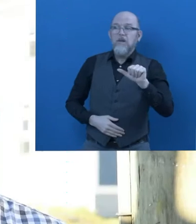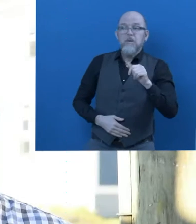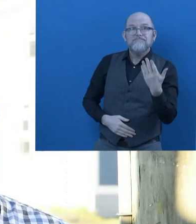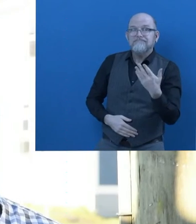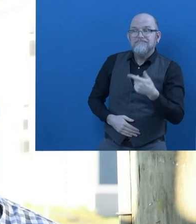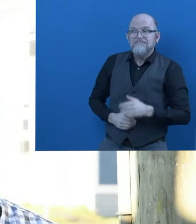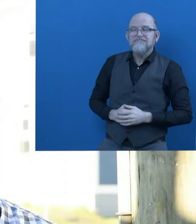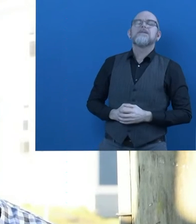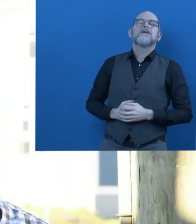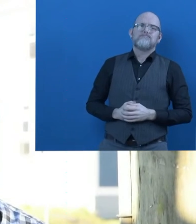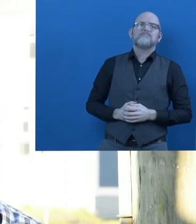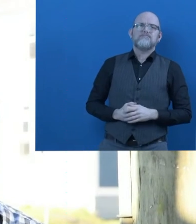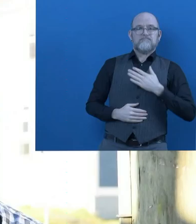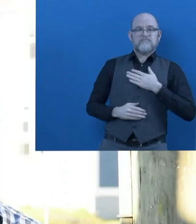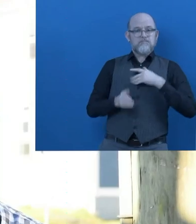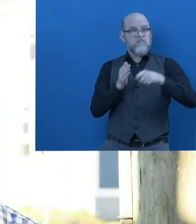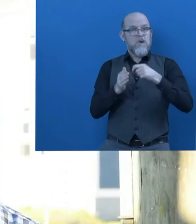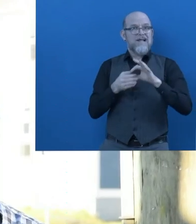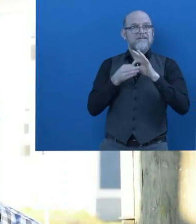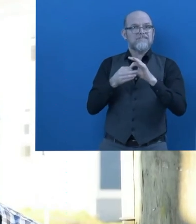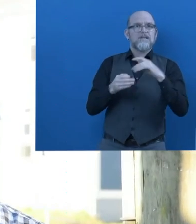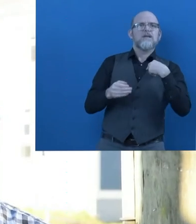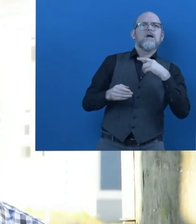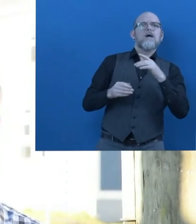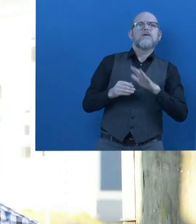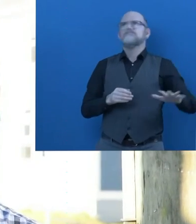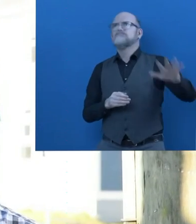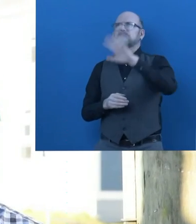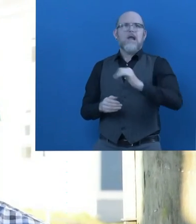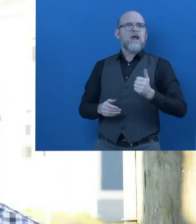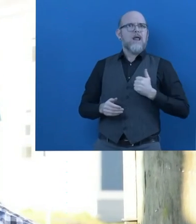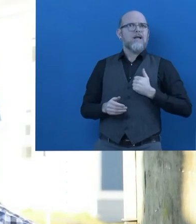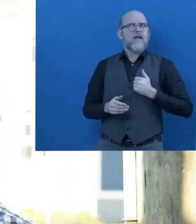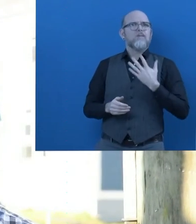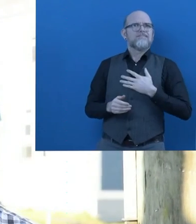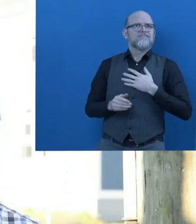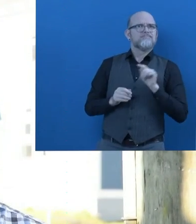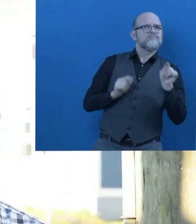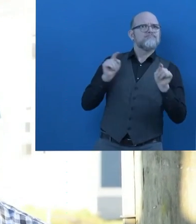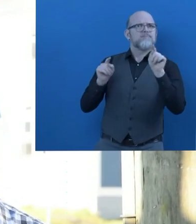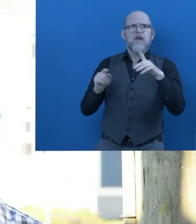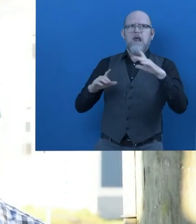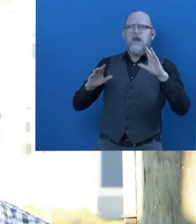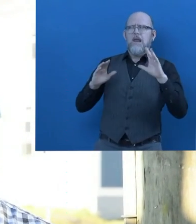We're going to be taking our project not only across the country, but throughout the places that we live. We're expanding our pilot to